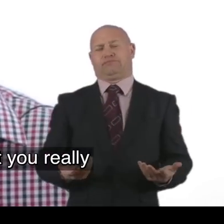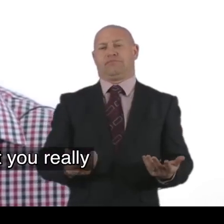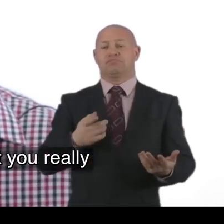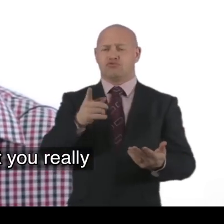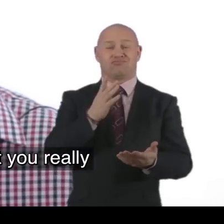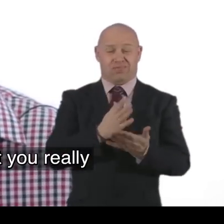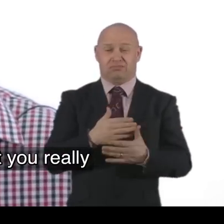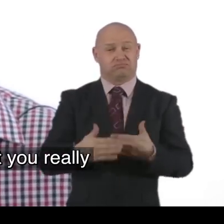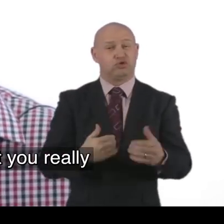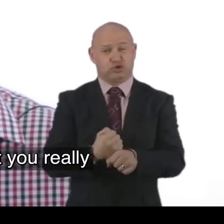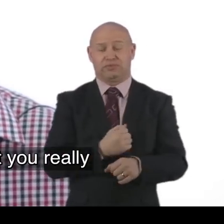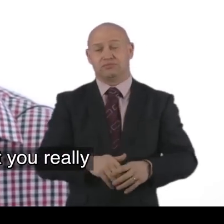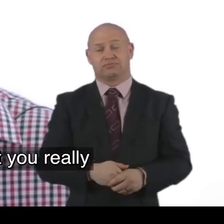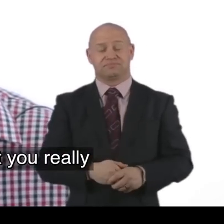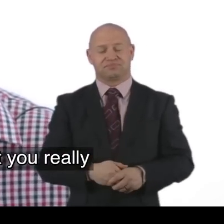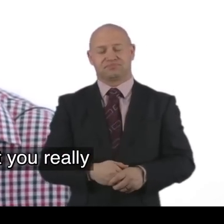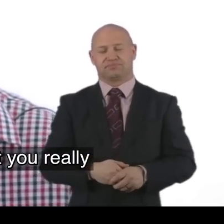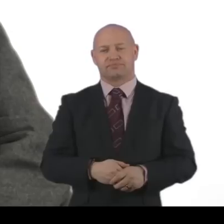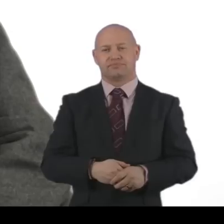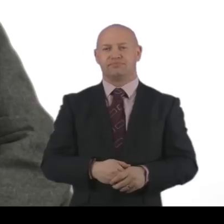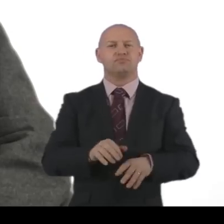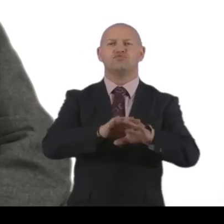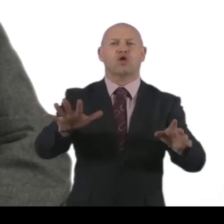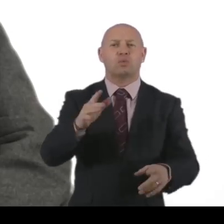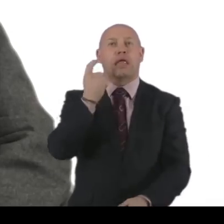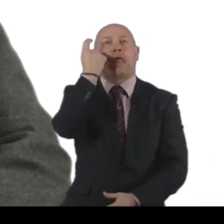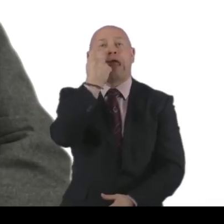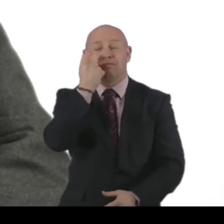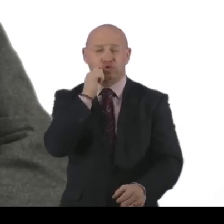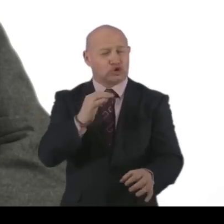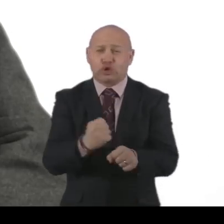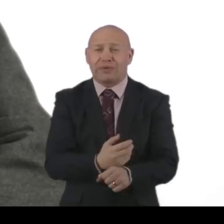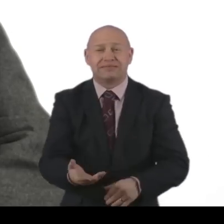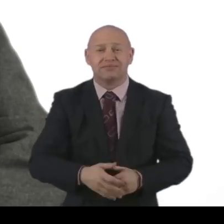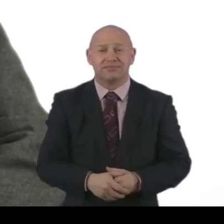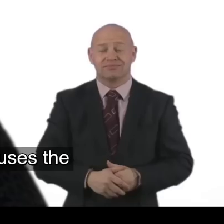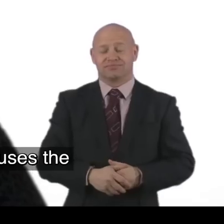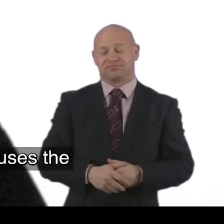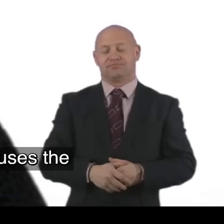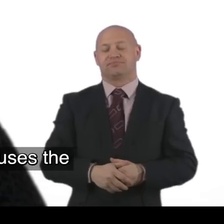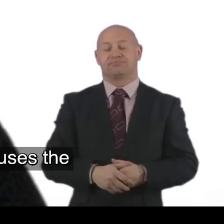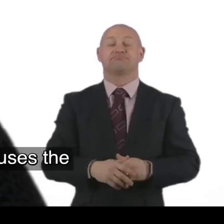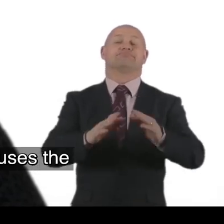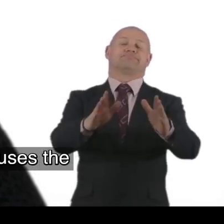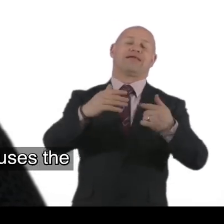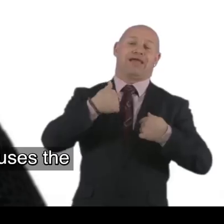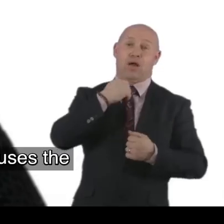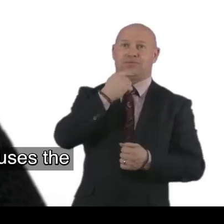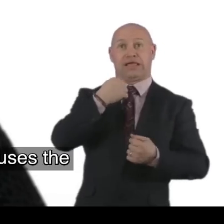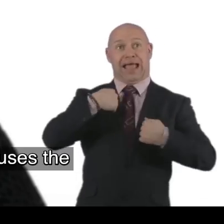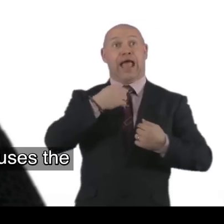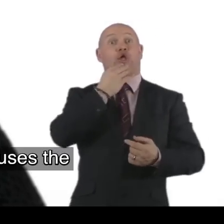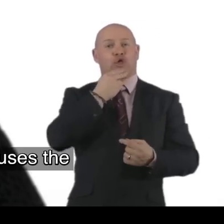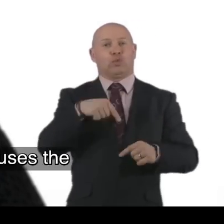options. That you really do have to go for it. think. Don't think about it. Just do it. You know what I mean. I would really like to say. That.